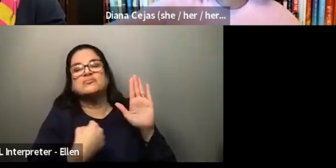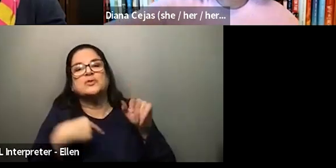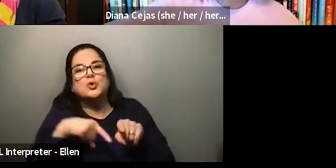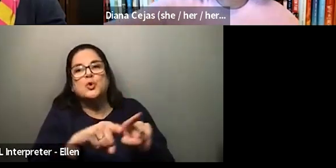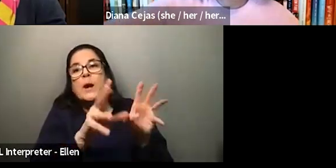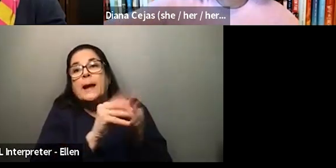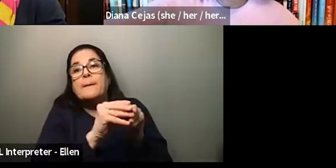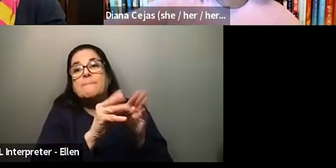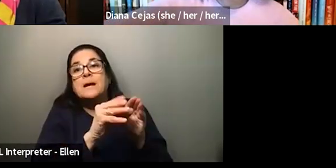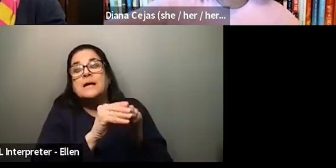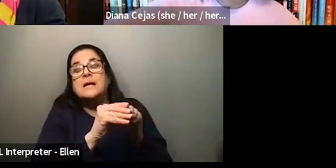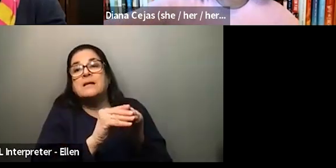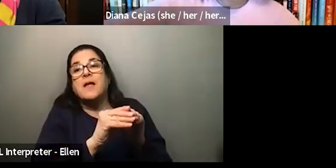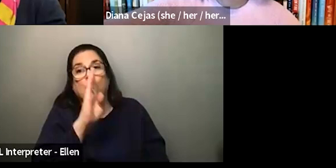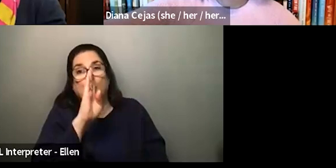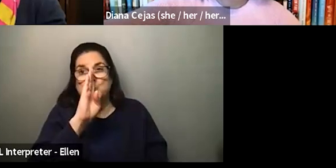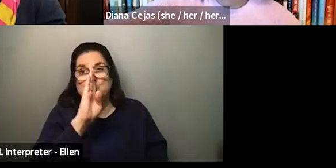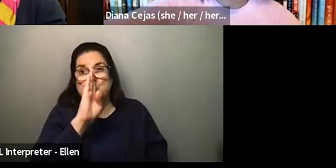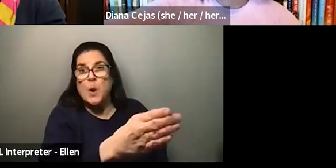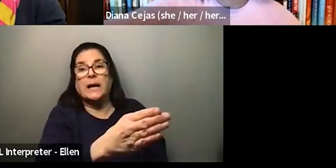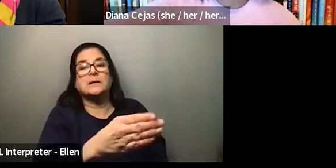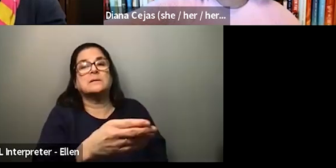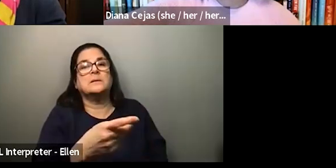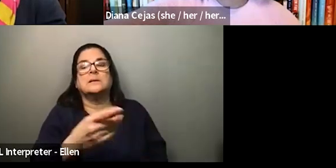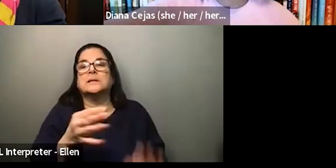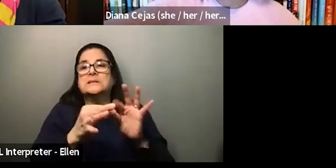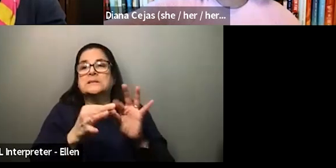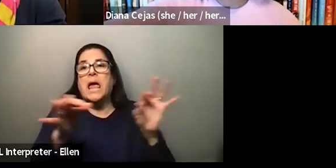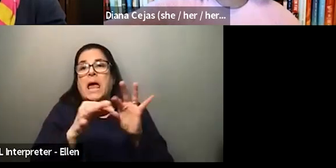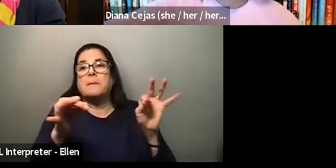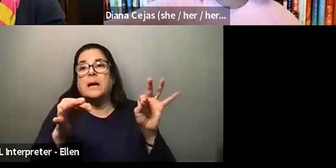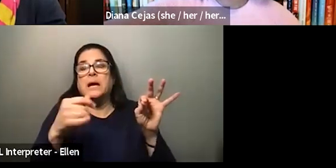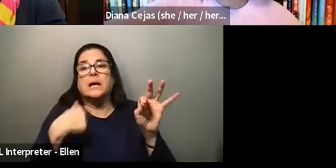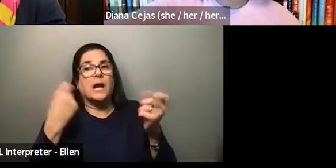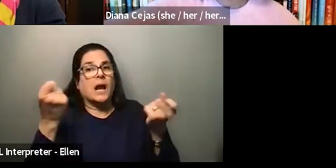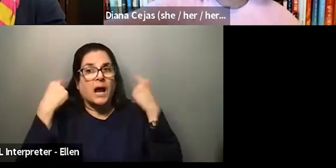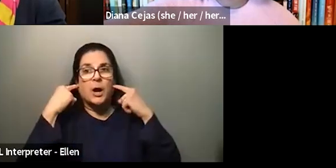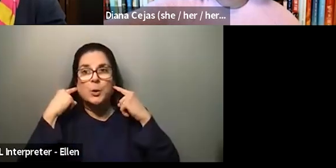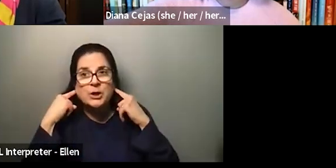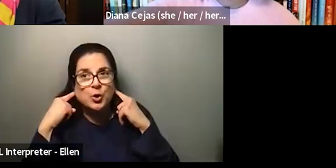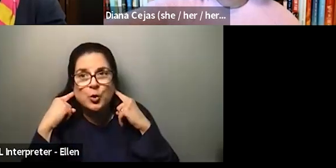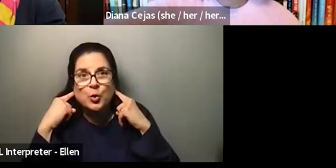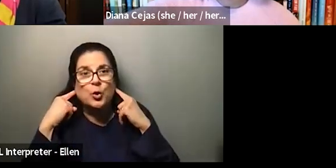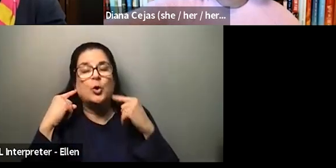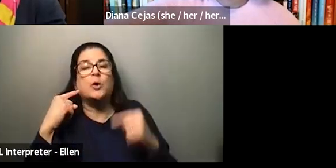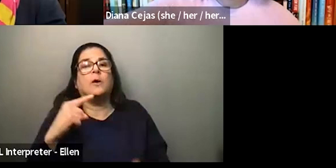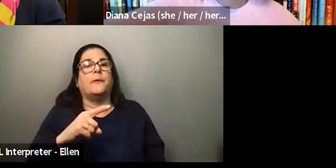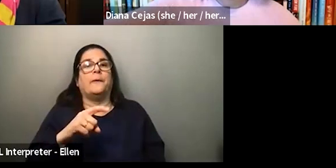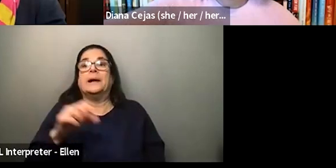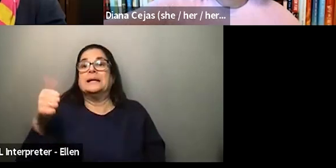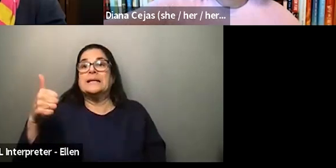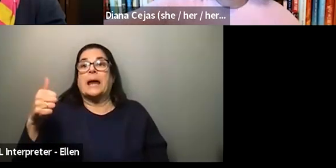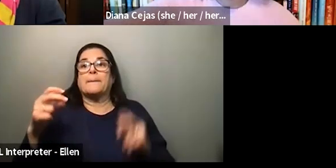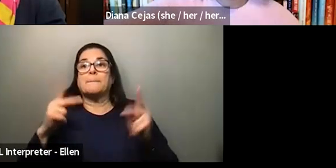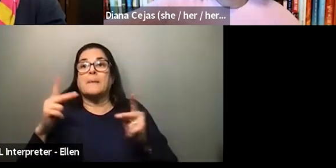a direct, you know, derogative statement about something about me not being able to hear, you know, I had 10 people stepping up